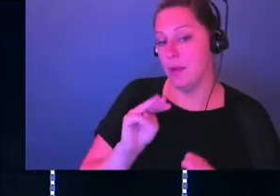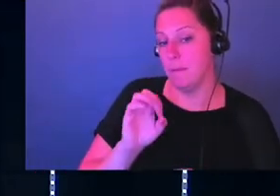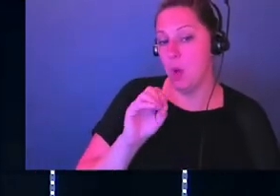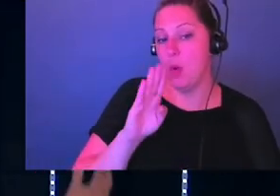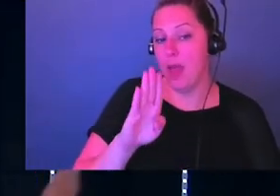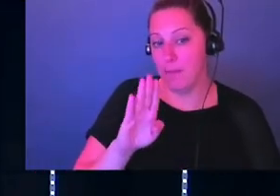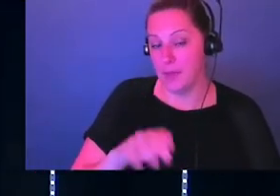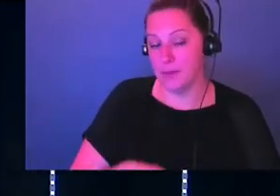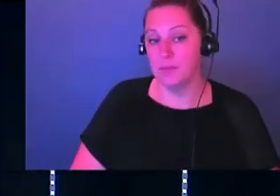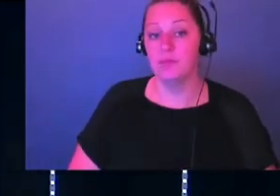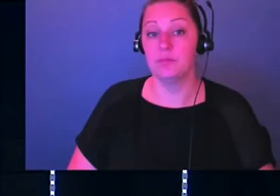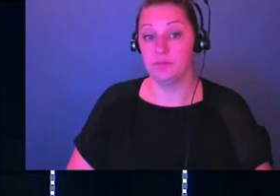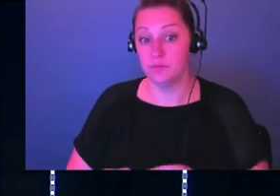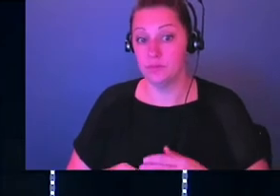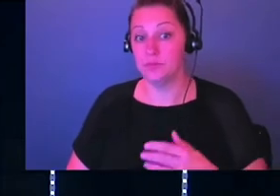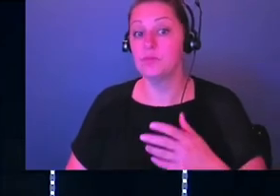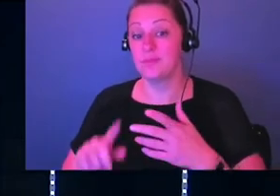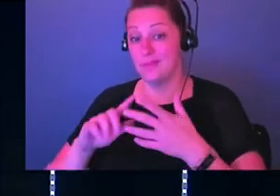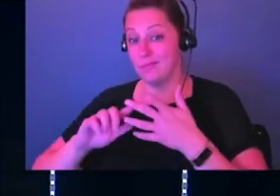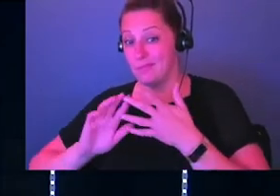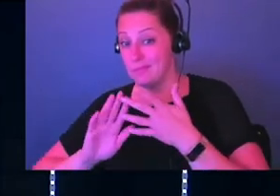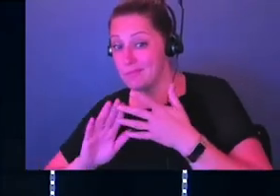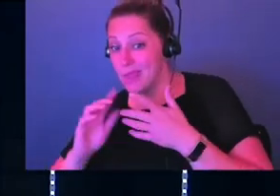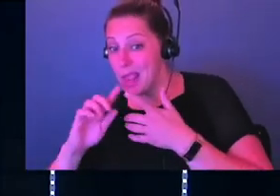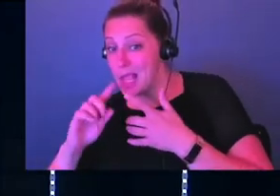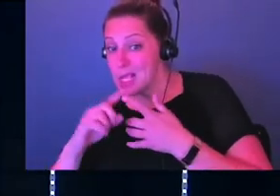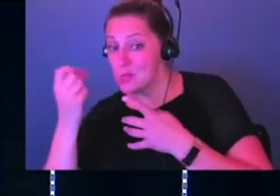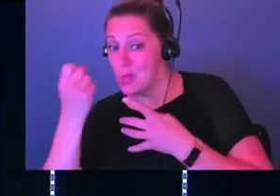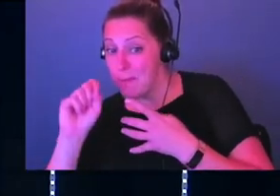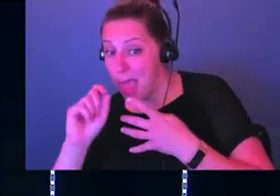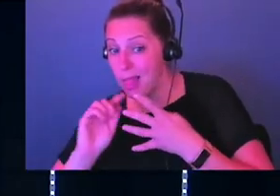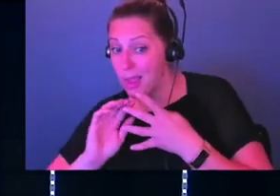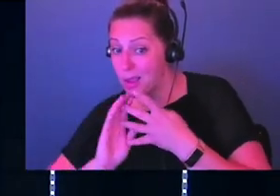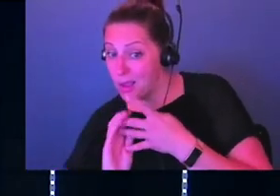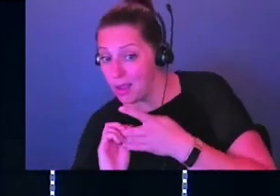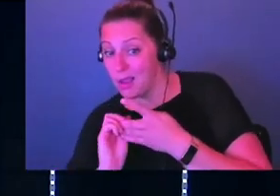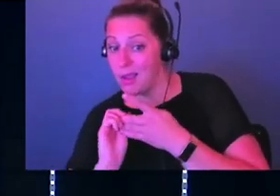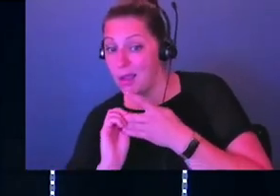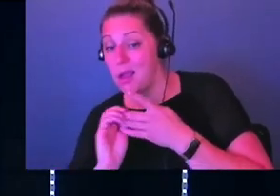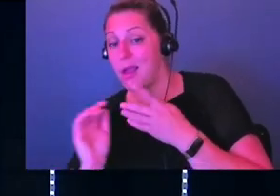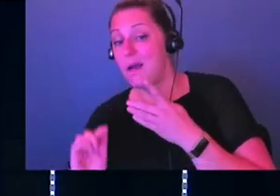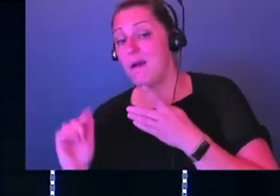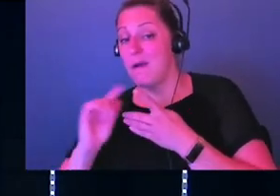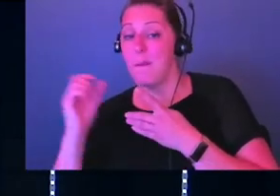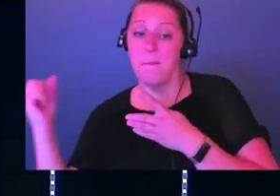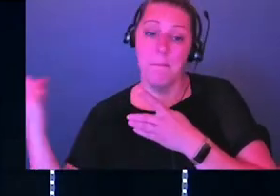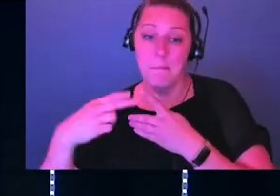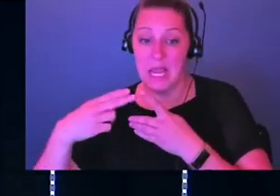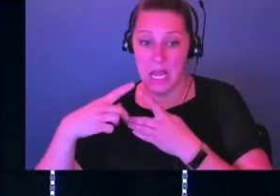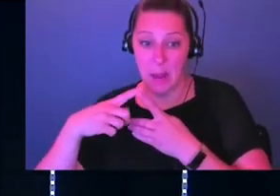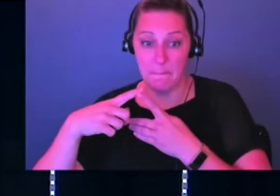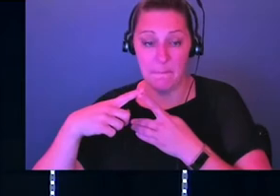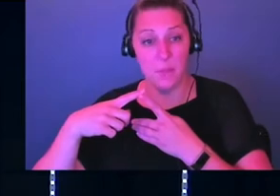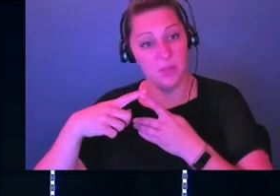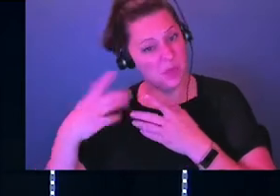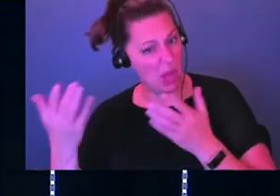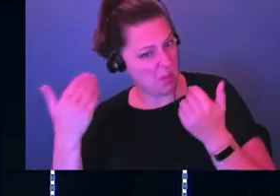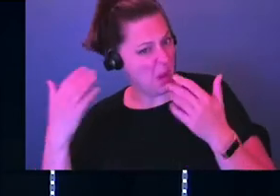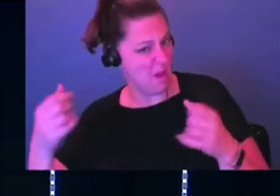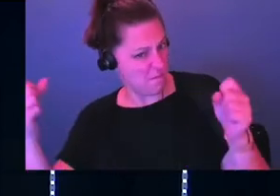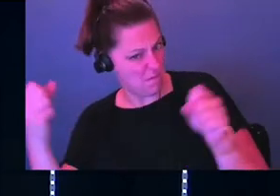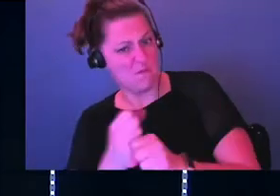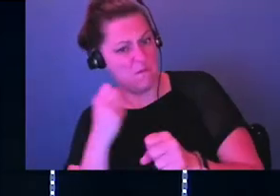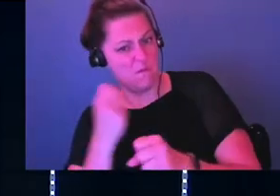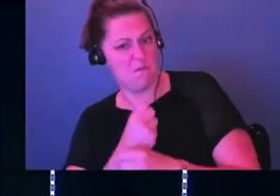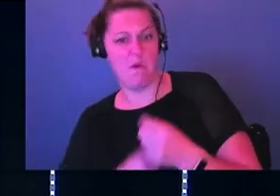He's rebelling. Y'all want to fight him with me? You know what saying? Like, let's go get him. And they're like, yeah, let's do it. Just these three kings are like, let's fight this person,